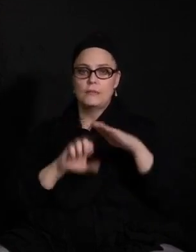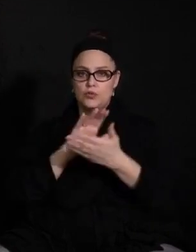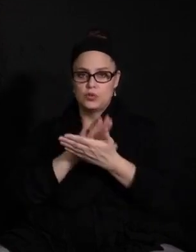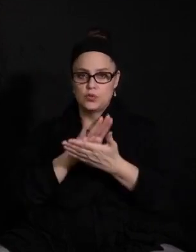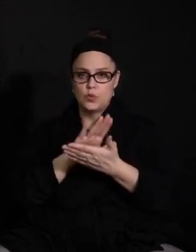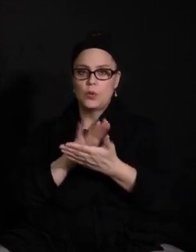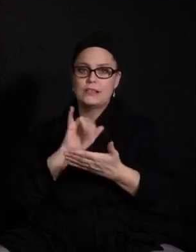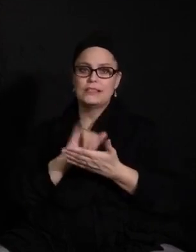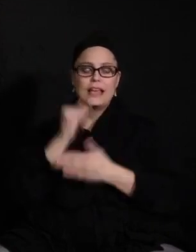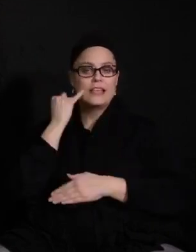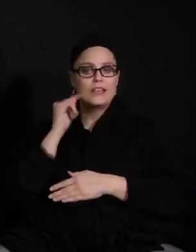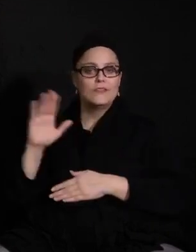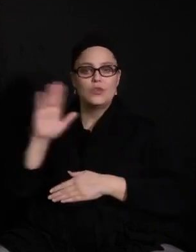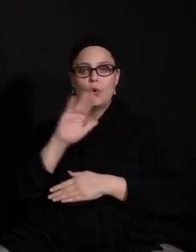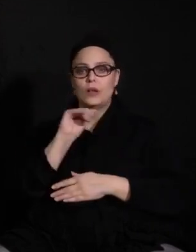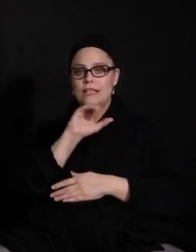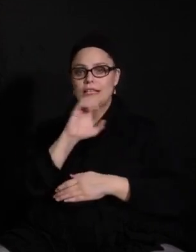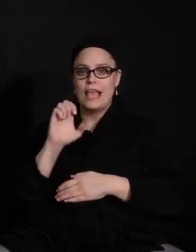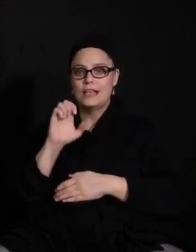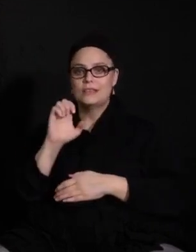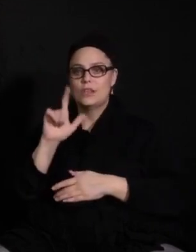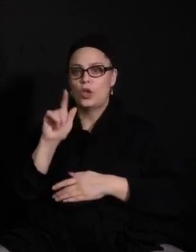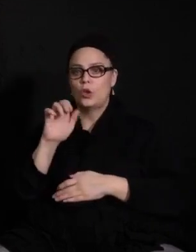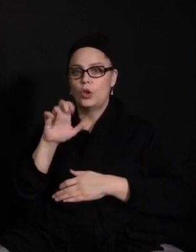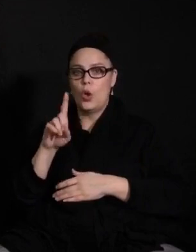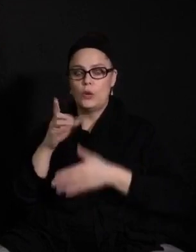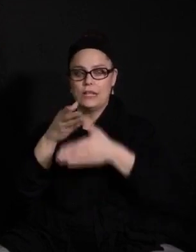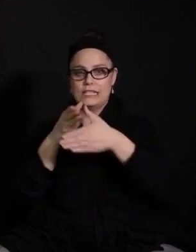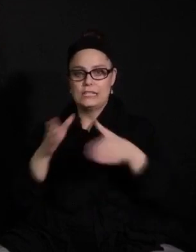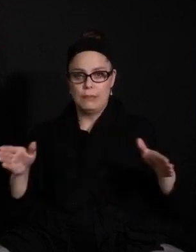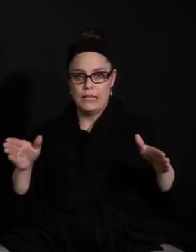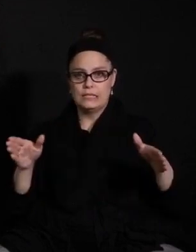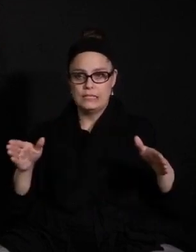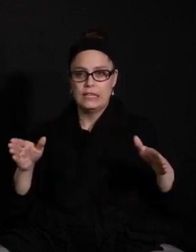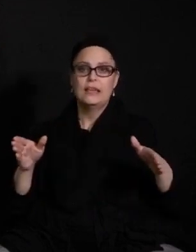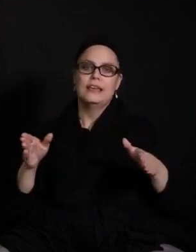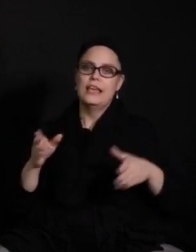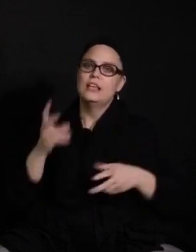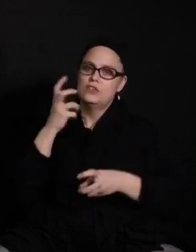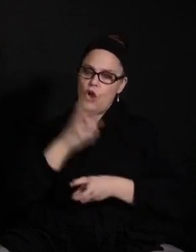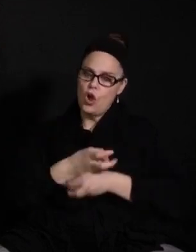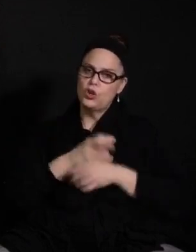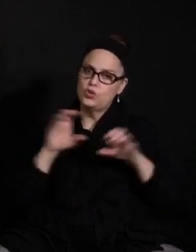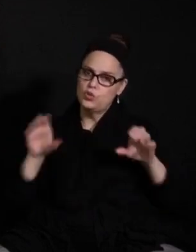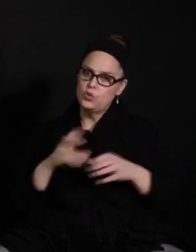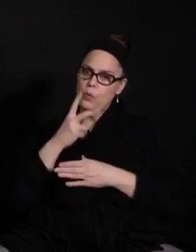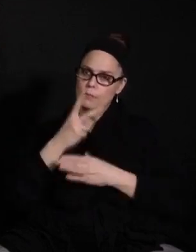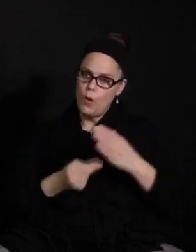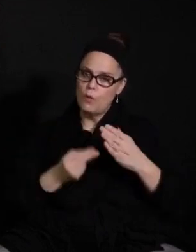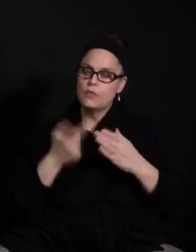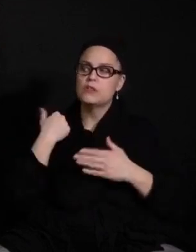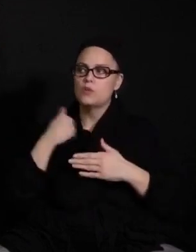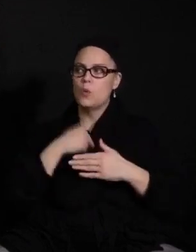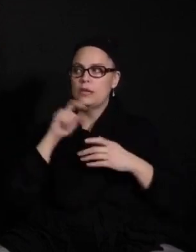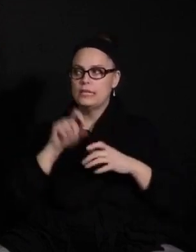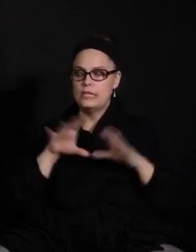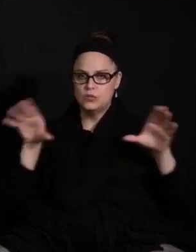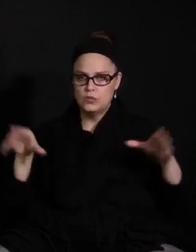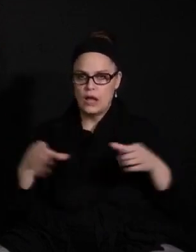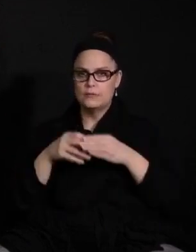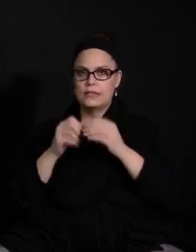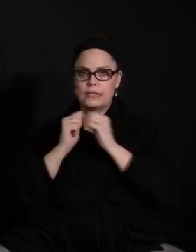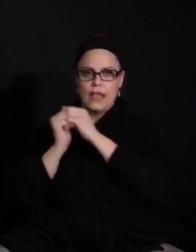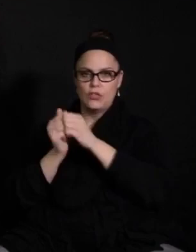is that if your caseload is split in half, it is very difficult to do both. So we need to come together as a team,